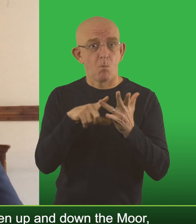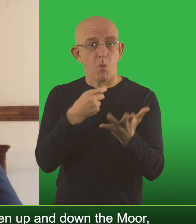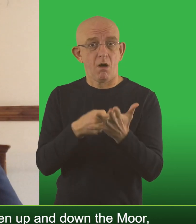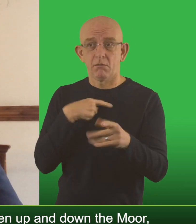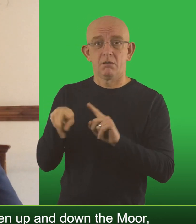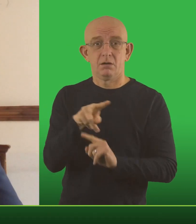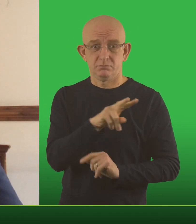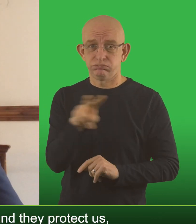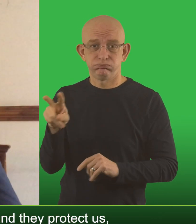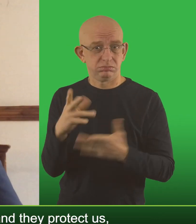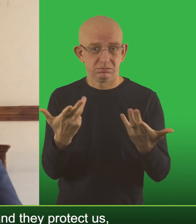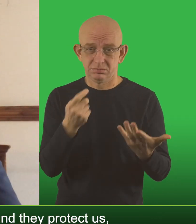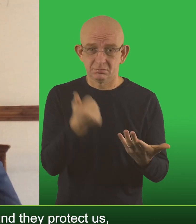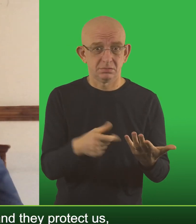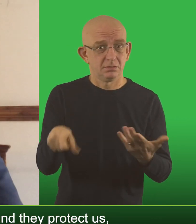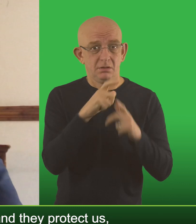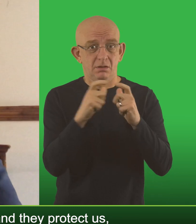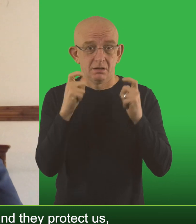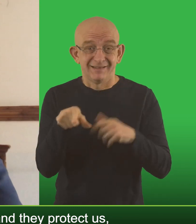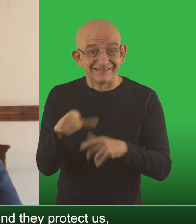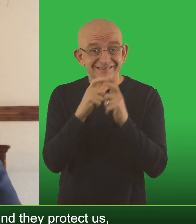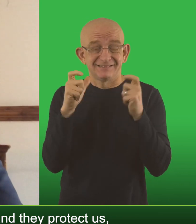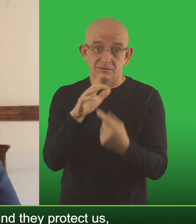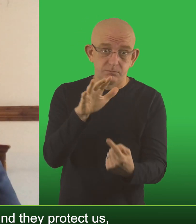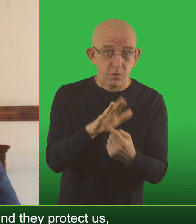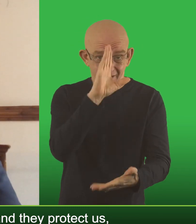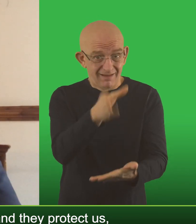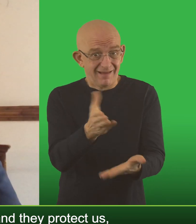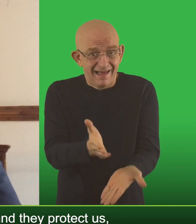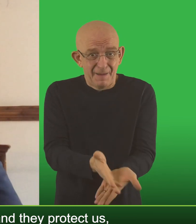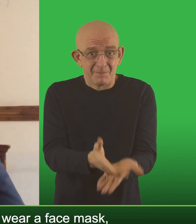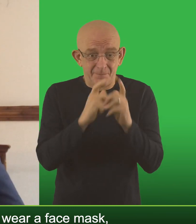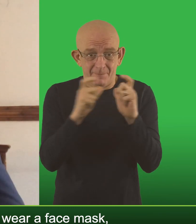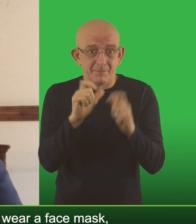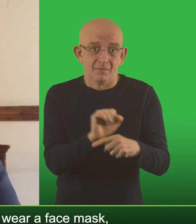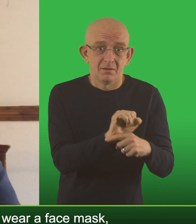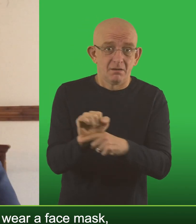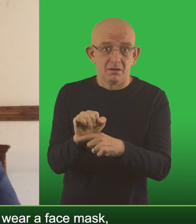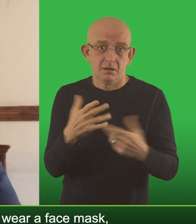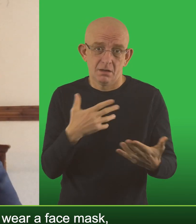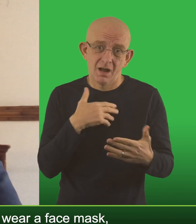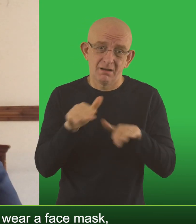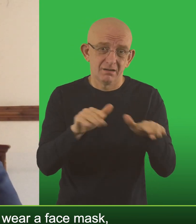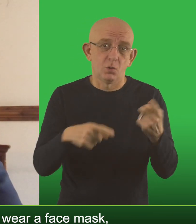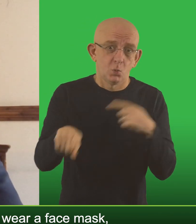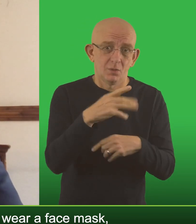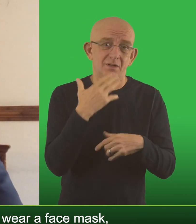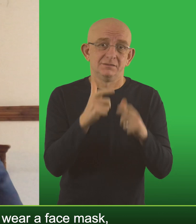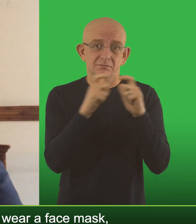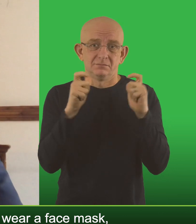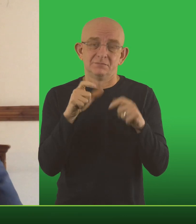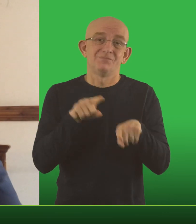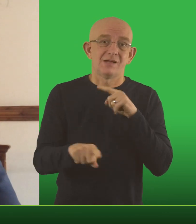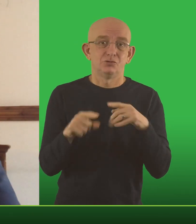and you can see it. Those things have worked and they protect us, there's no two ways about that and I'd encourage you all to wear a face mask particularly in closed